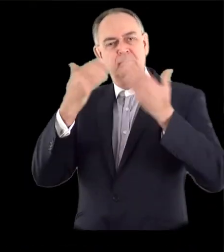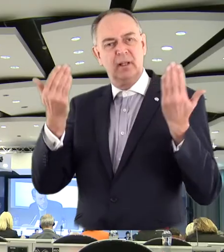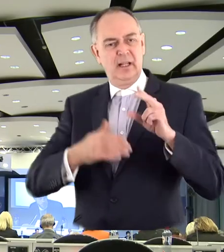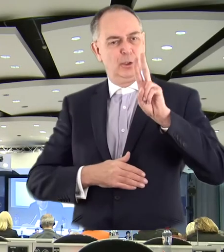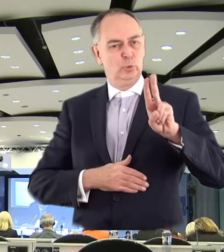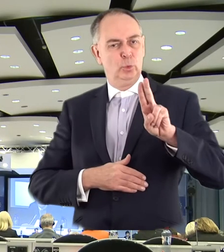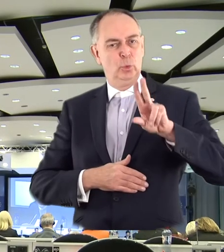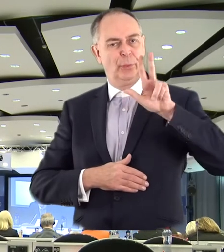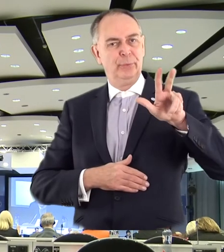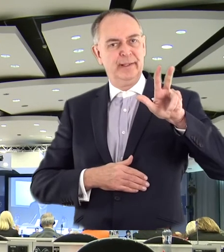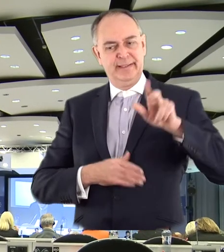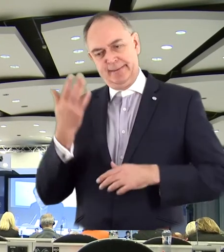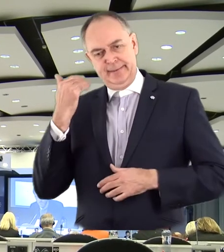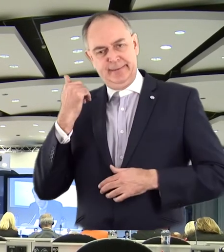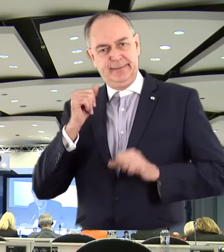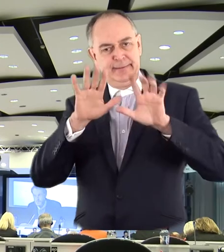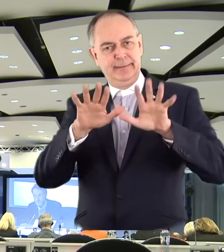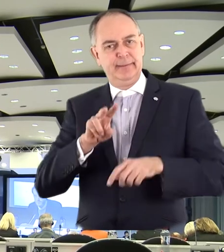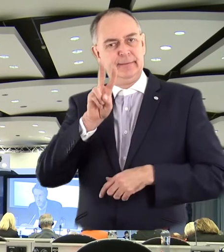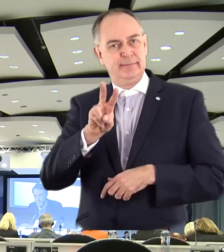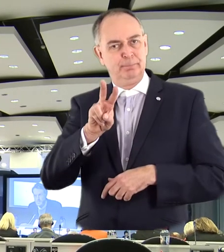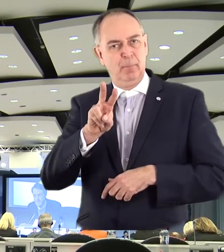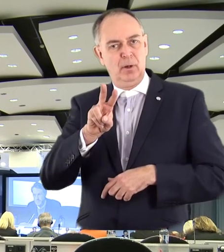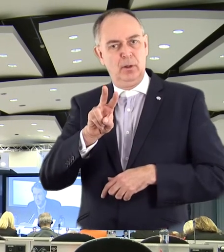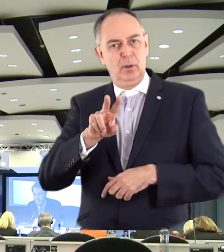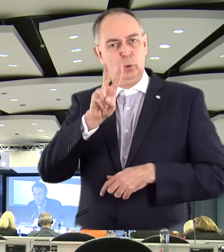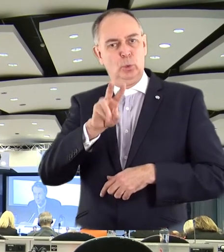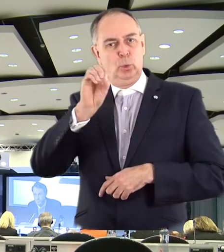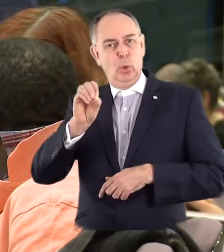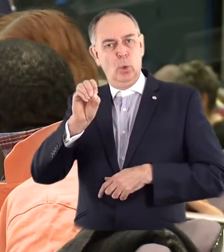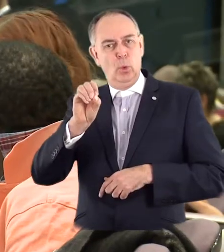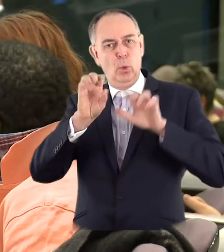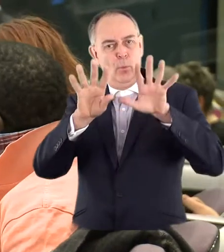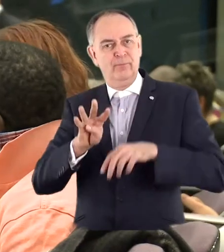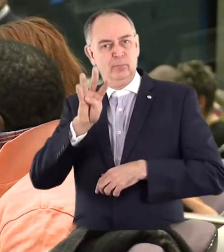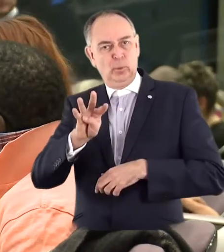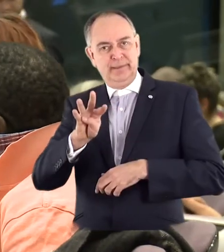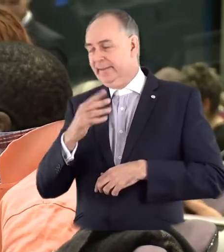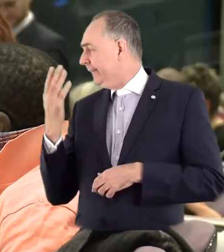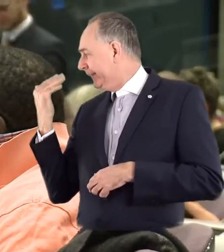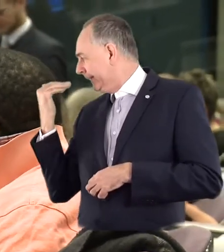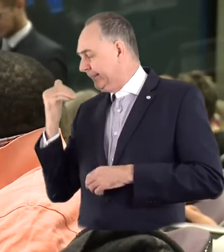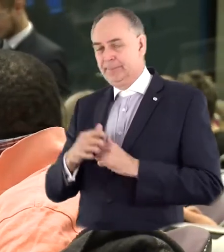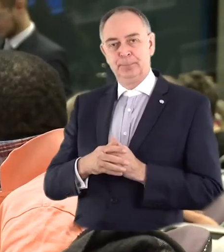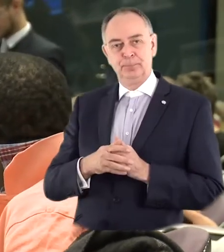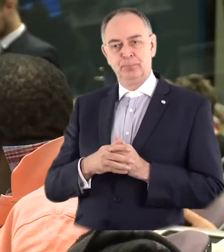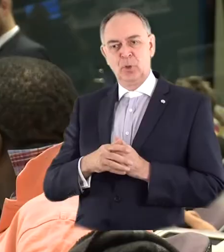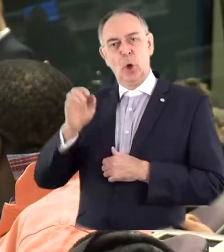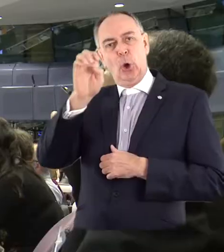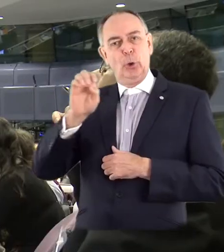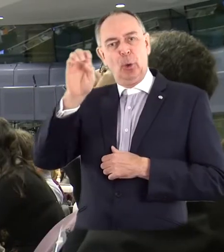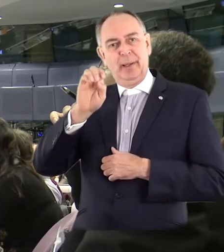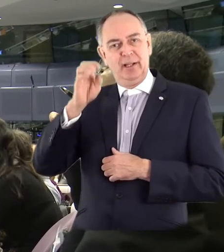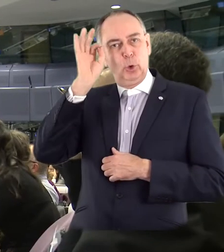On the 2nd and 3rd of December 2014 the European Day of Persons with Disabilities conference